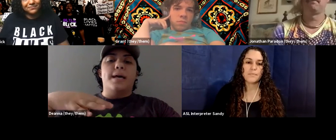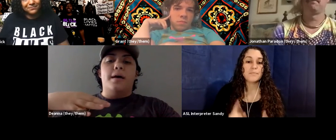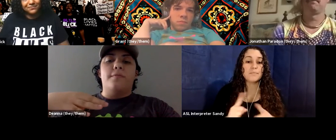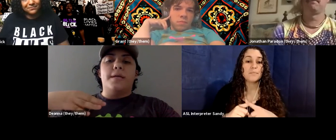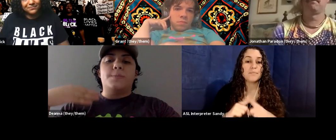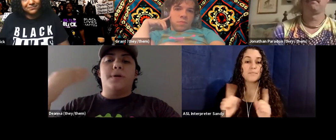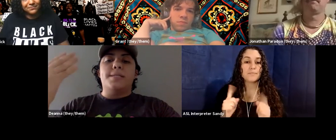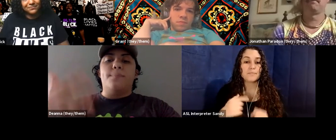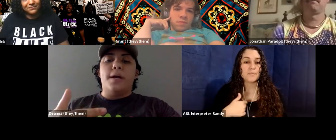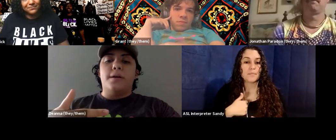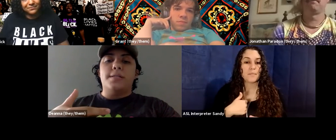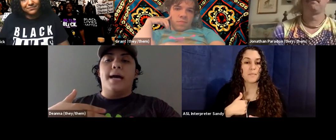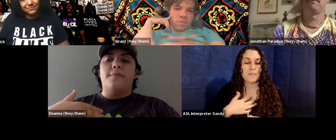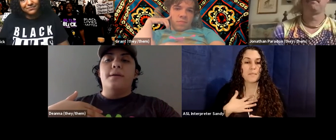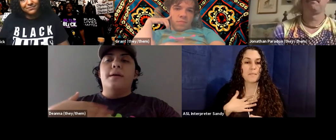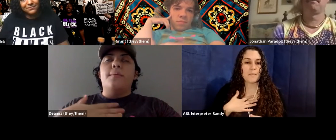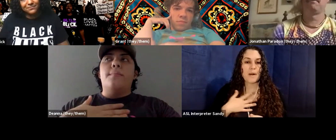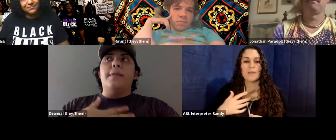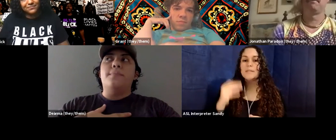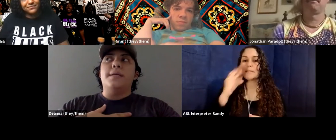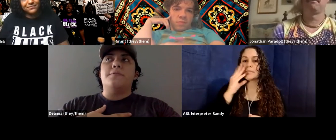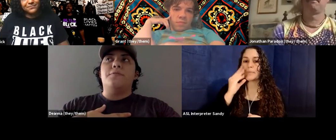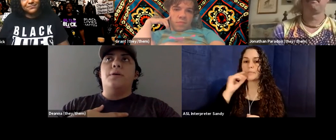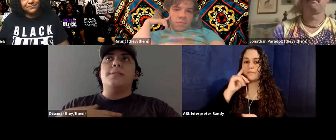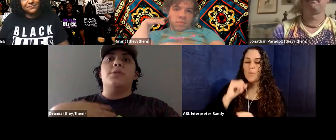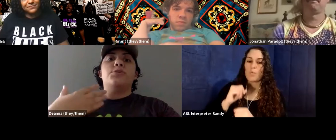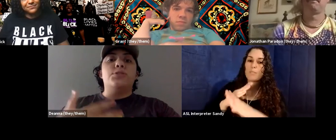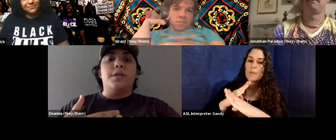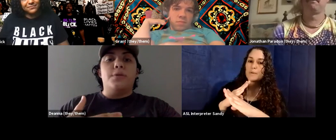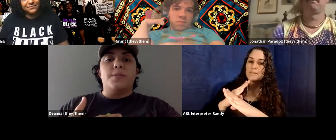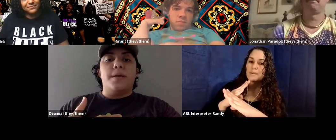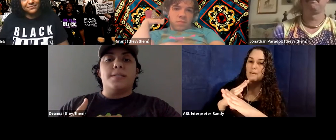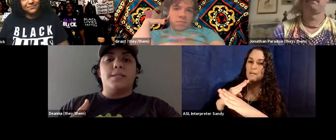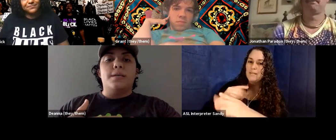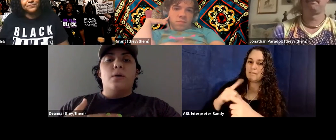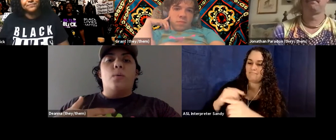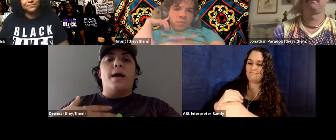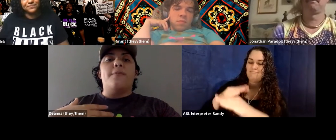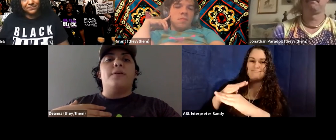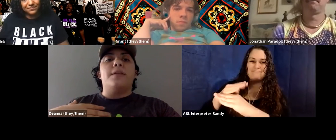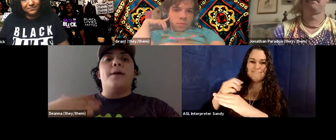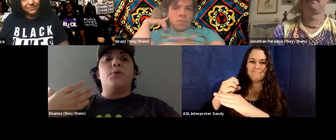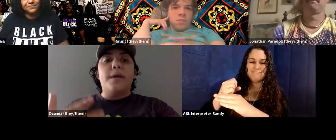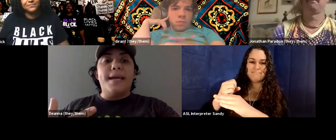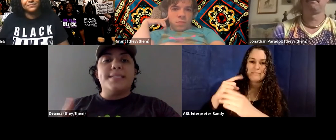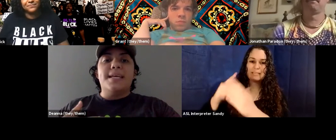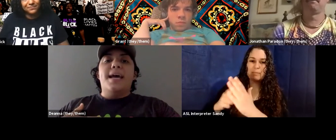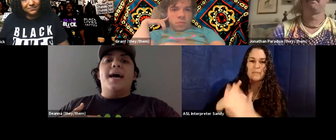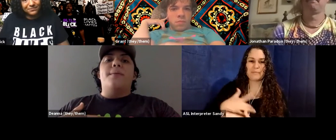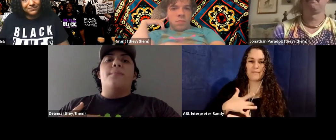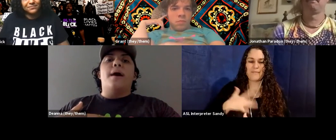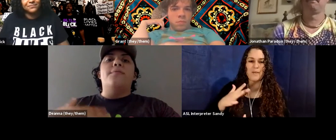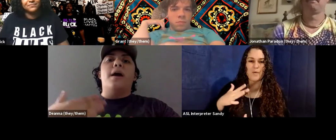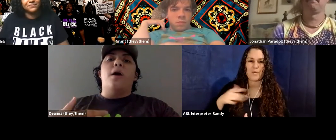ways of experiencing barriers have led me to feel misunderstood in those spaces where I feel that my grades,